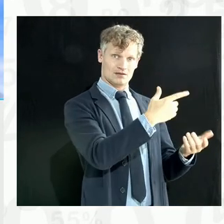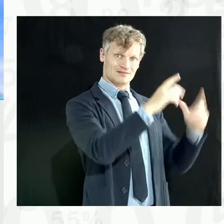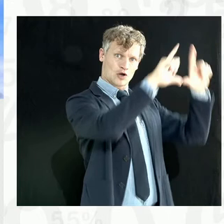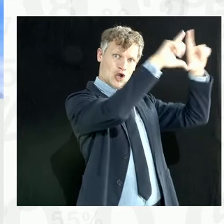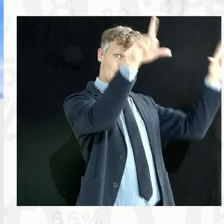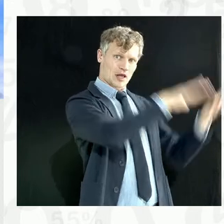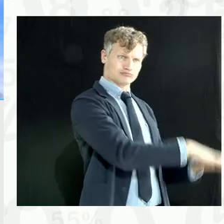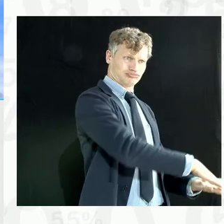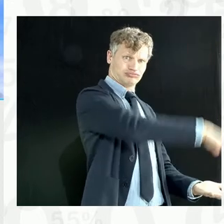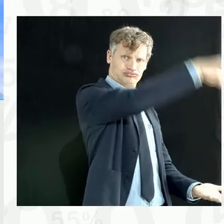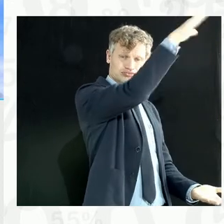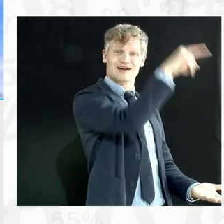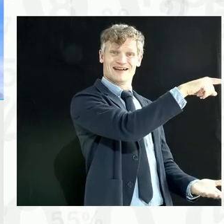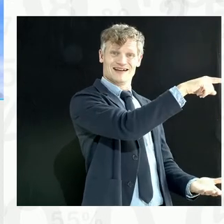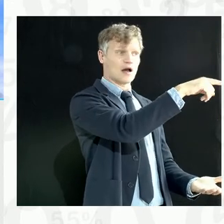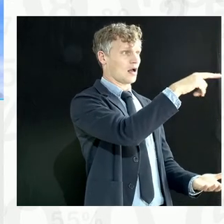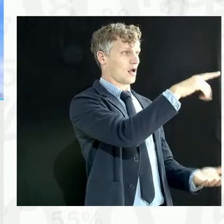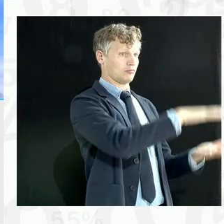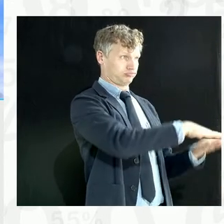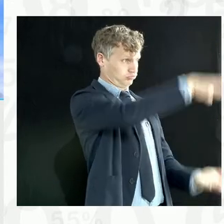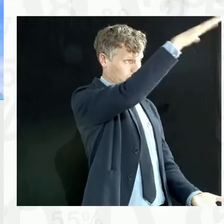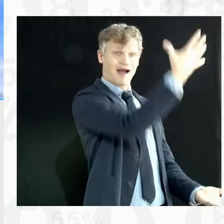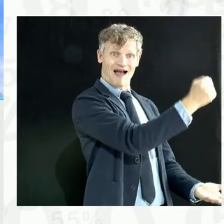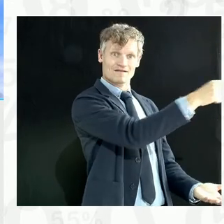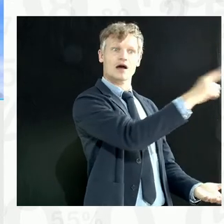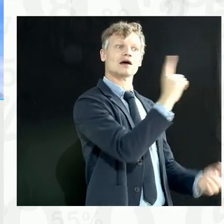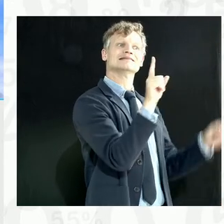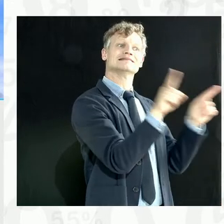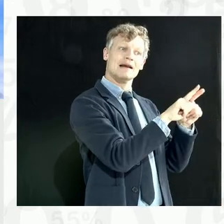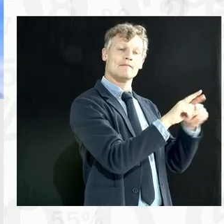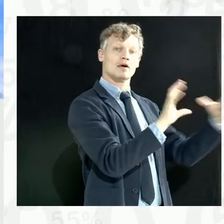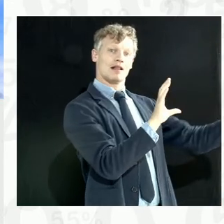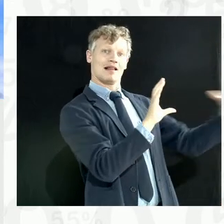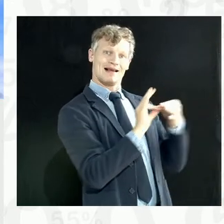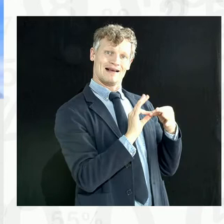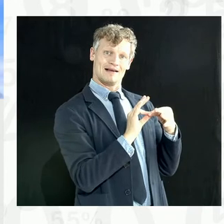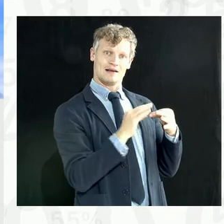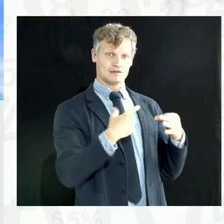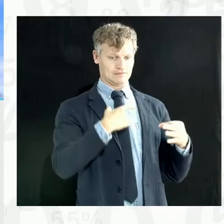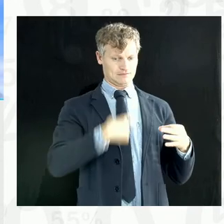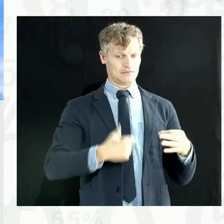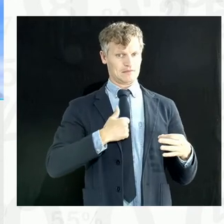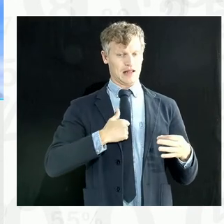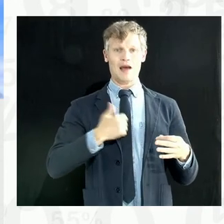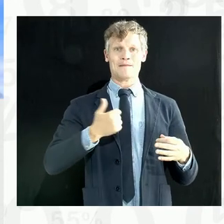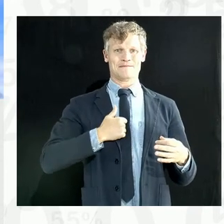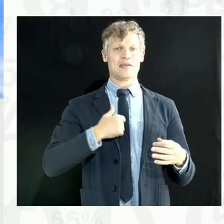with that individual, and the individual is in control of what he can control.